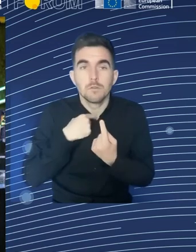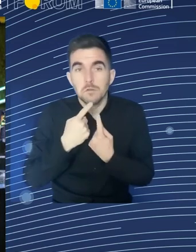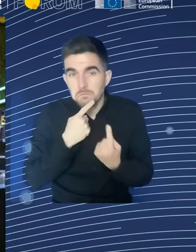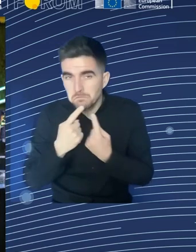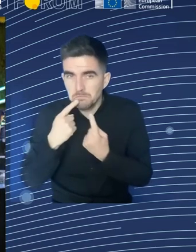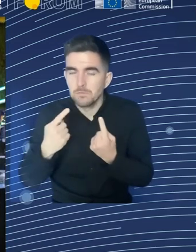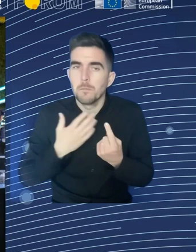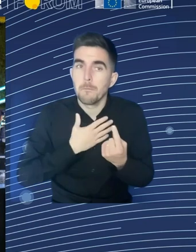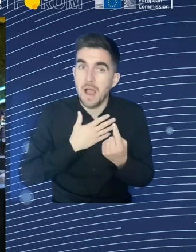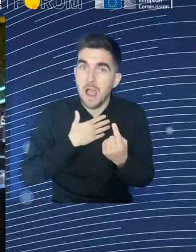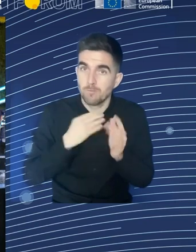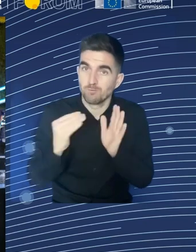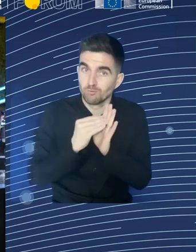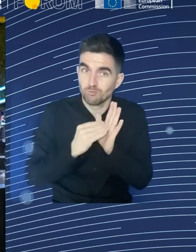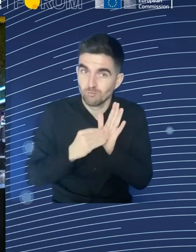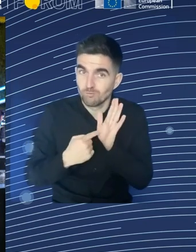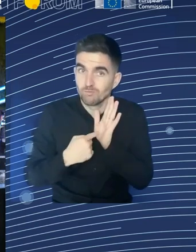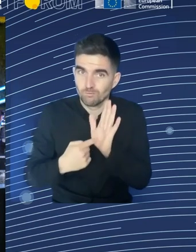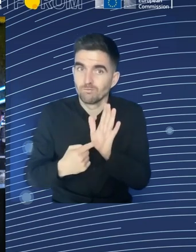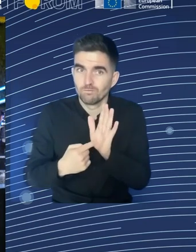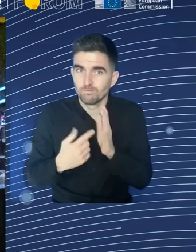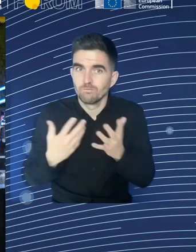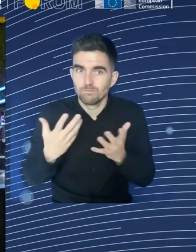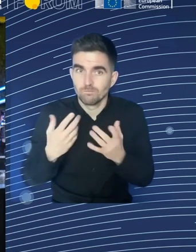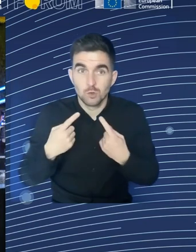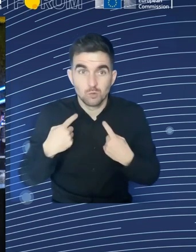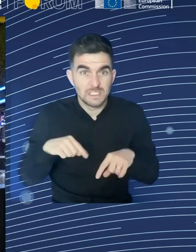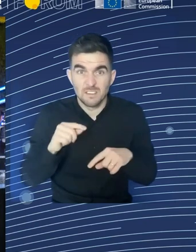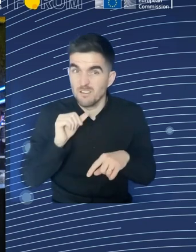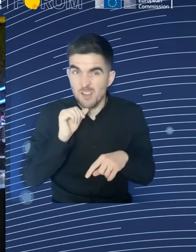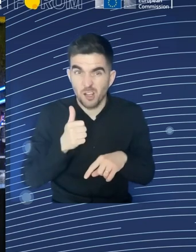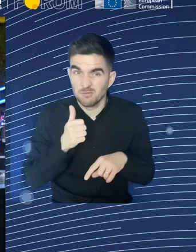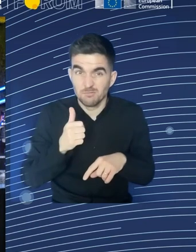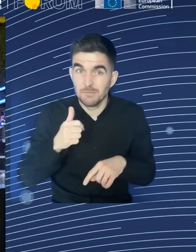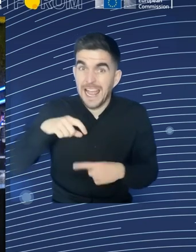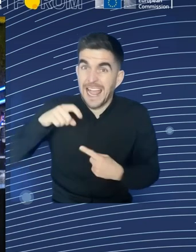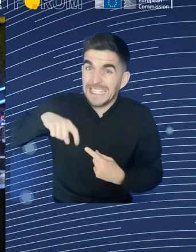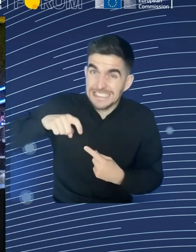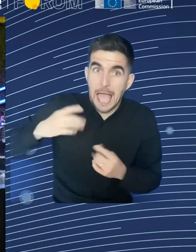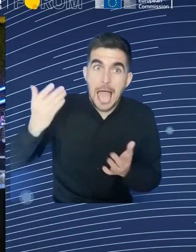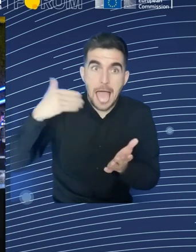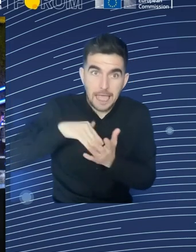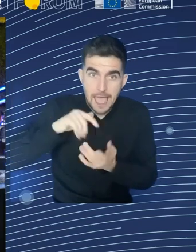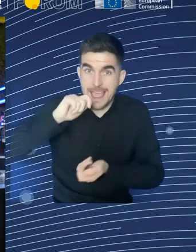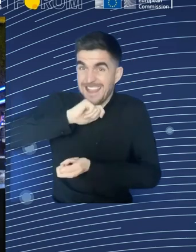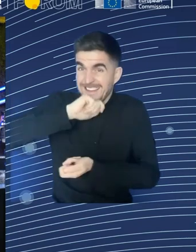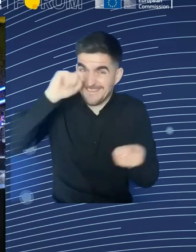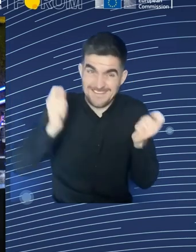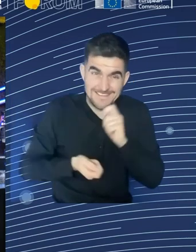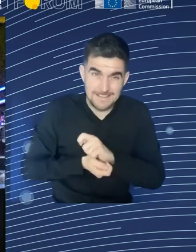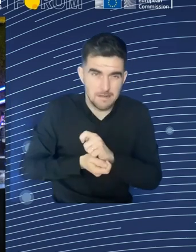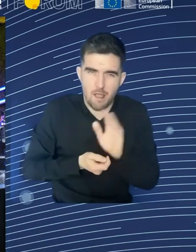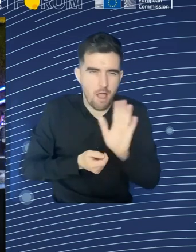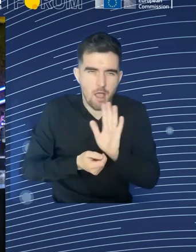interventions that may or may not survive to the next election period, right? So, what we instead